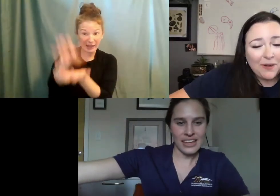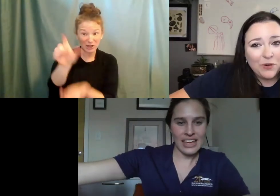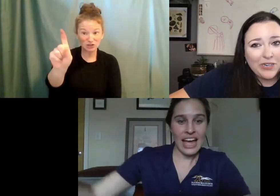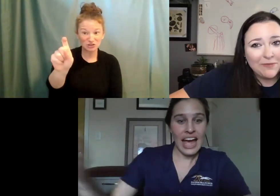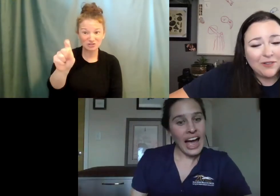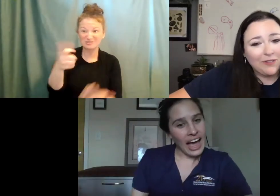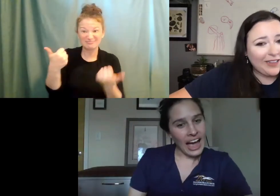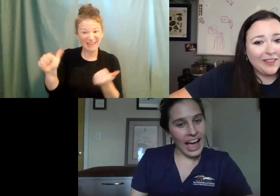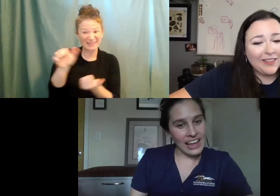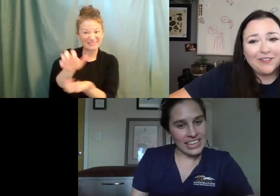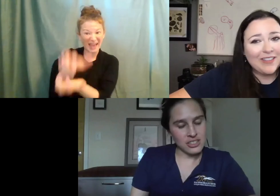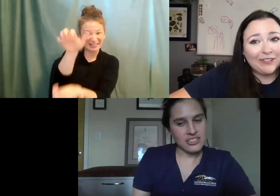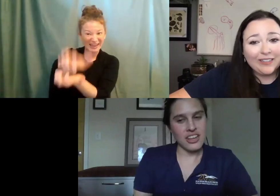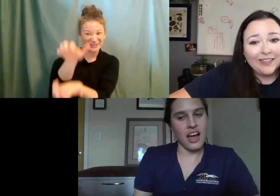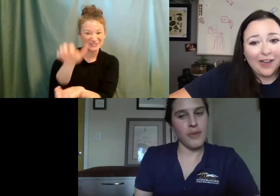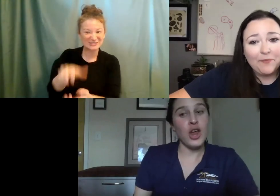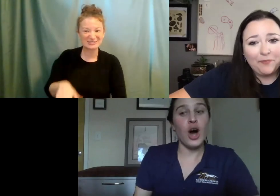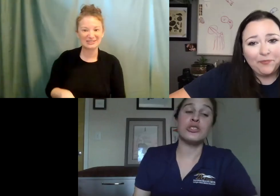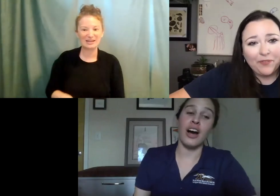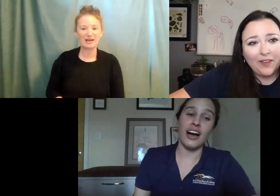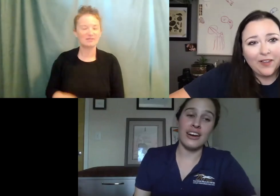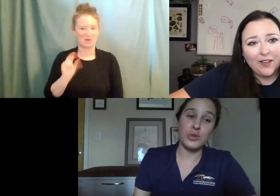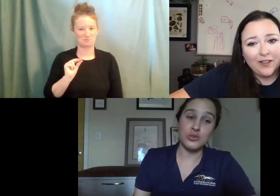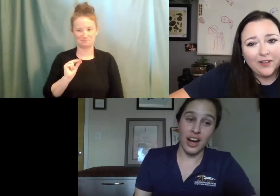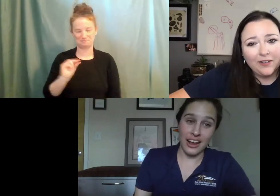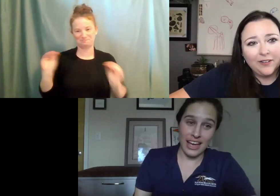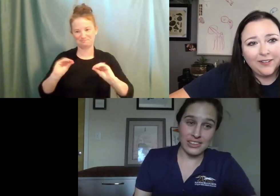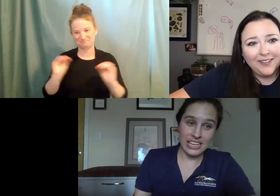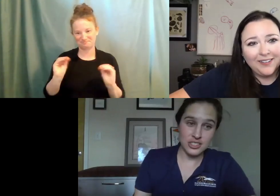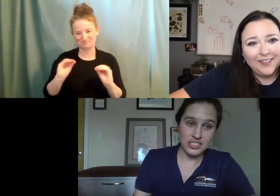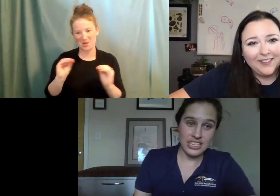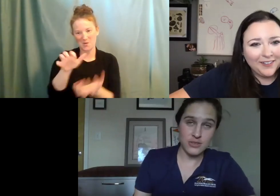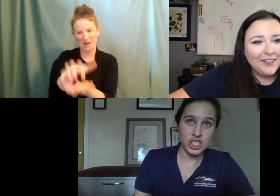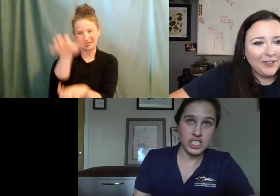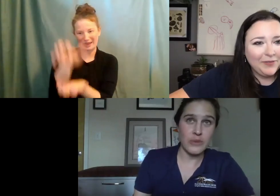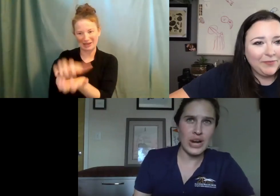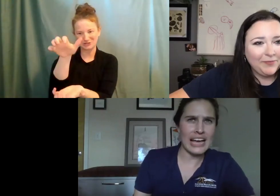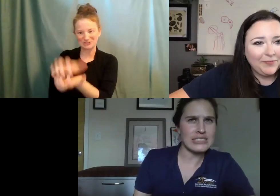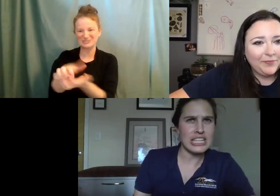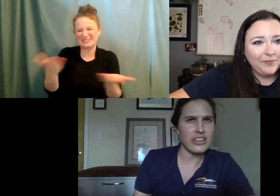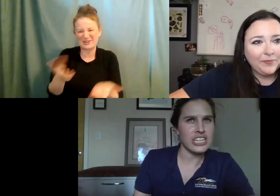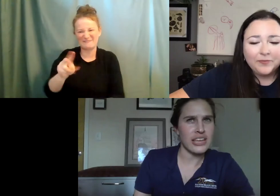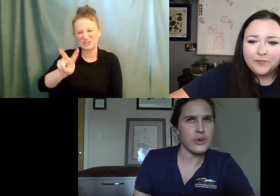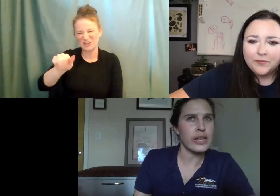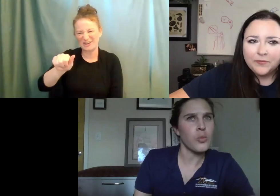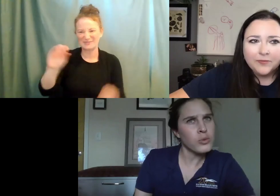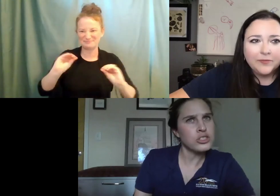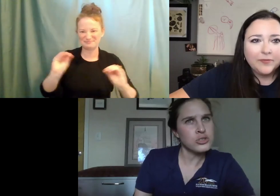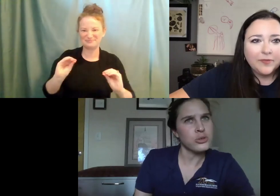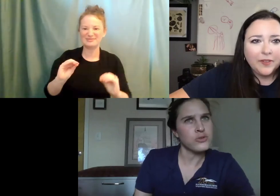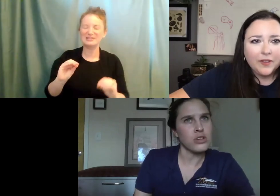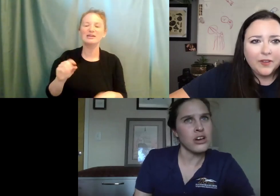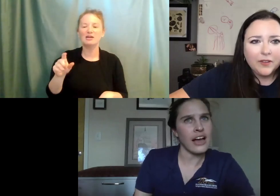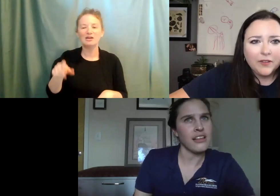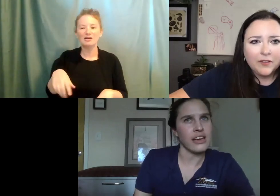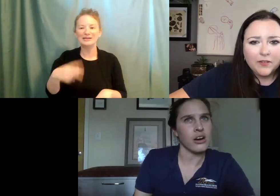that question about four times. alligators. Um, no, we do not. We do not have alligators in Virginia. Someone asked me the other day, they were like, what would